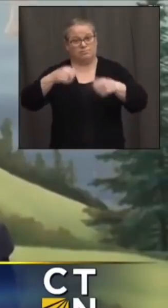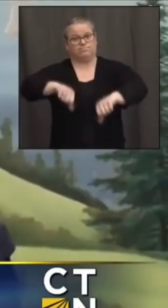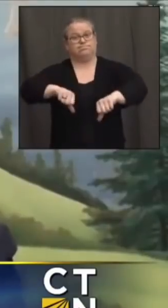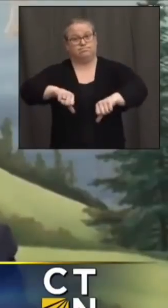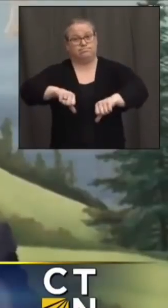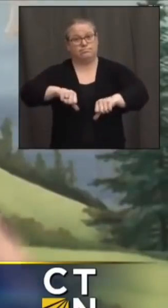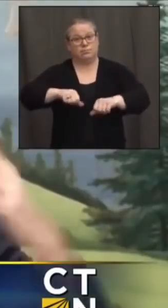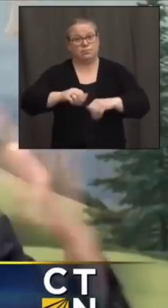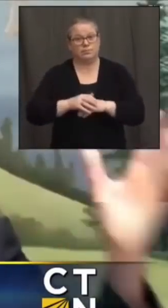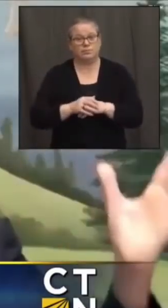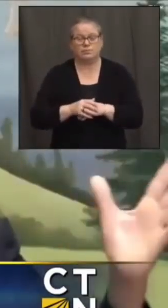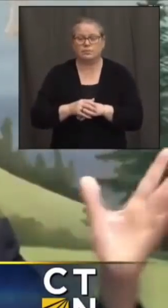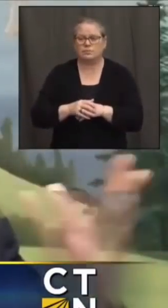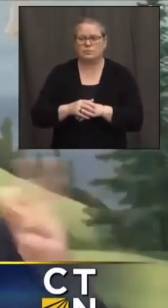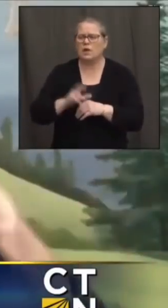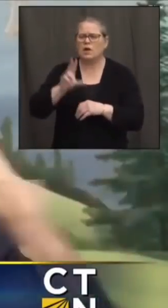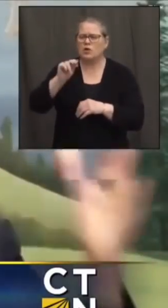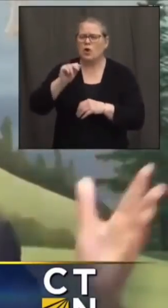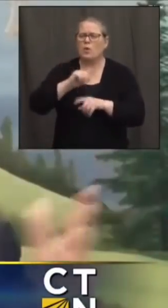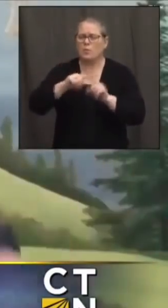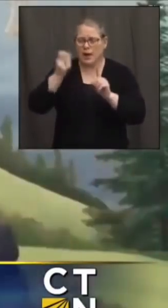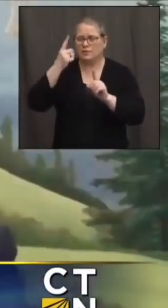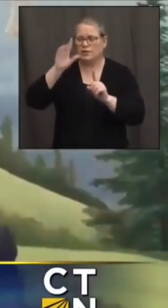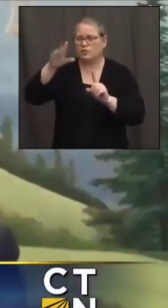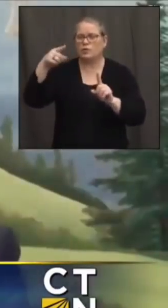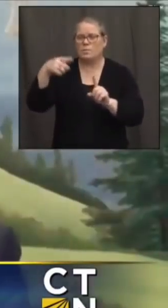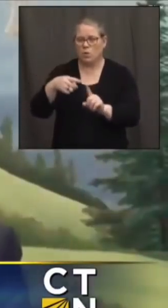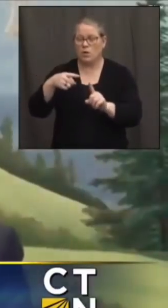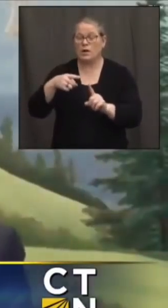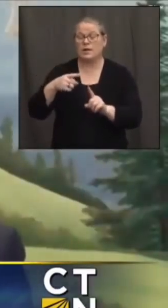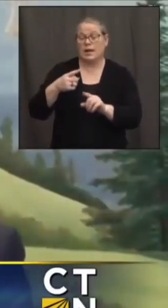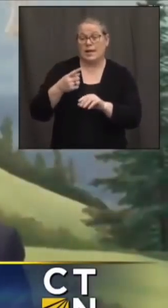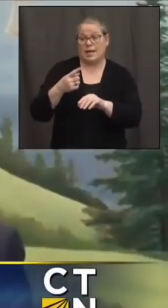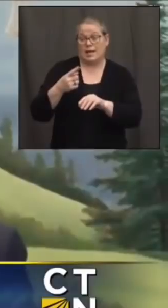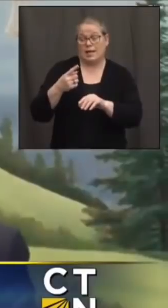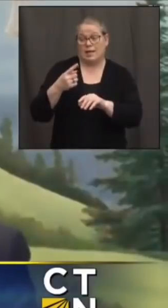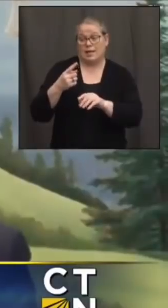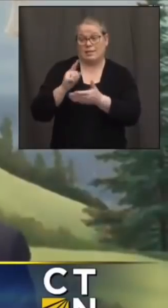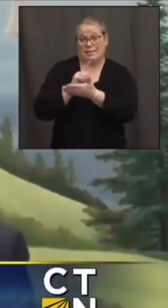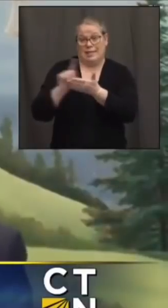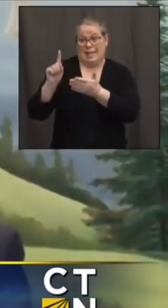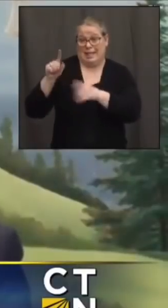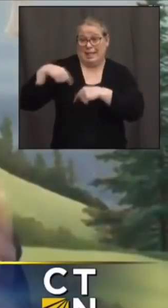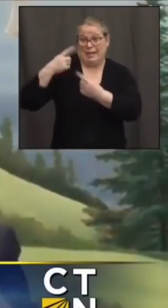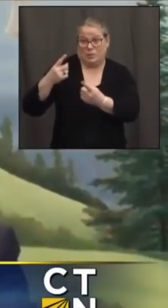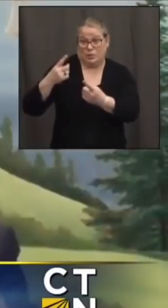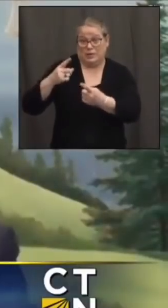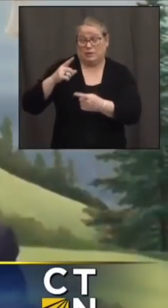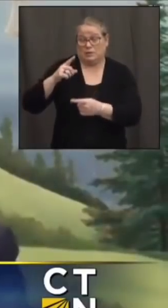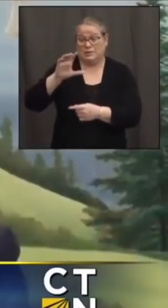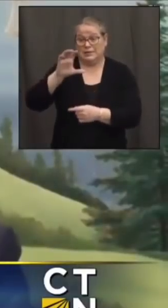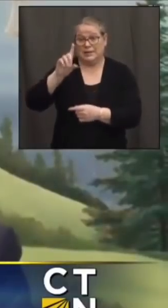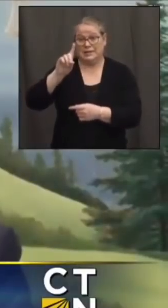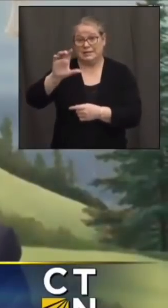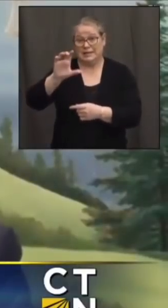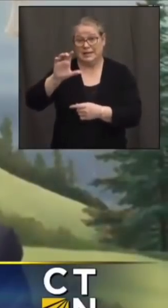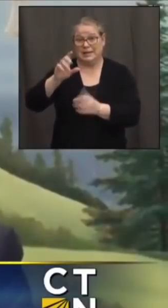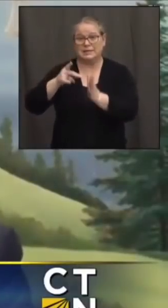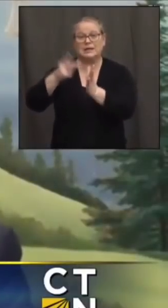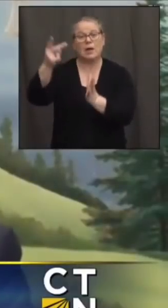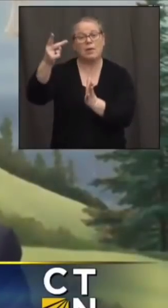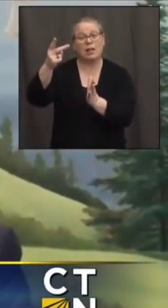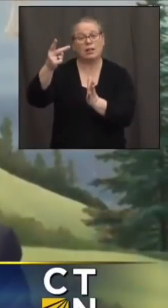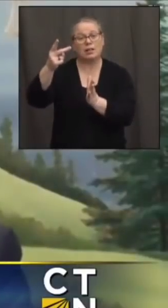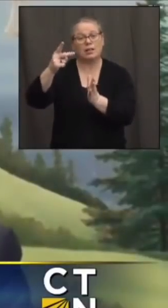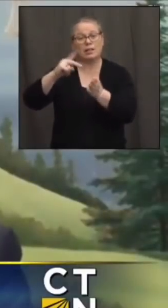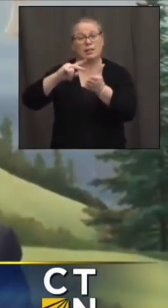the cdc doubled the aperture doubled the number of people that are now eligible like it's 1.4 i mean you know that's close to half